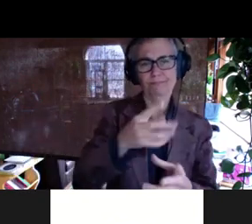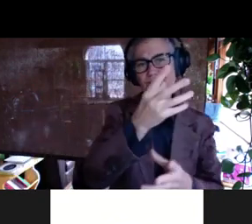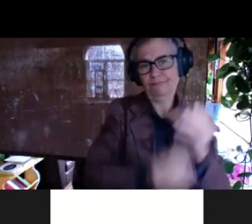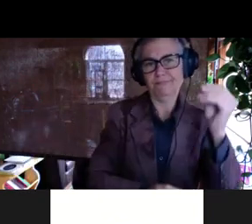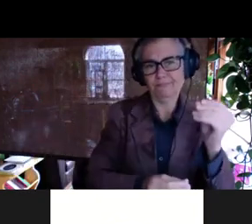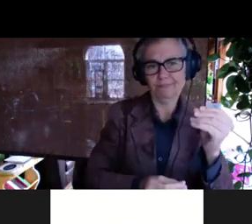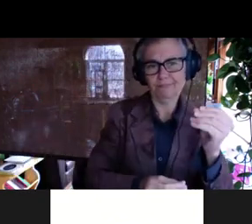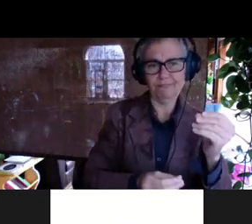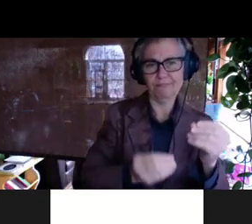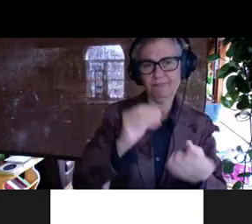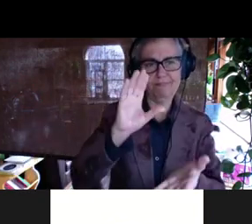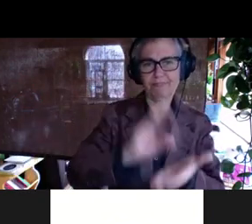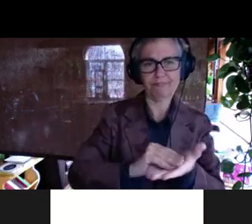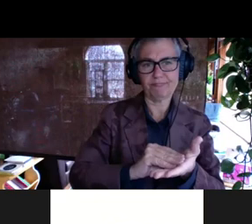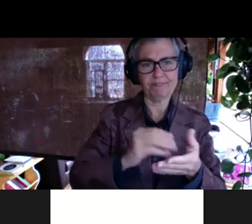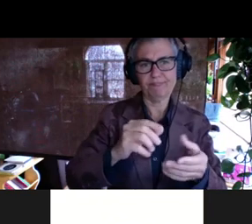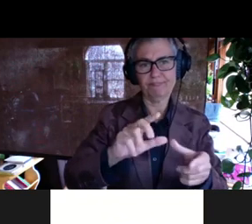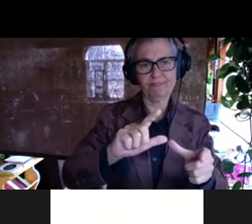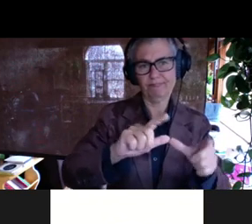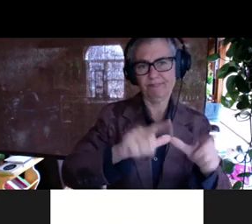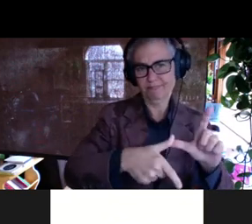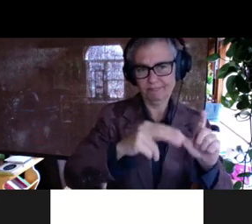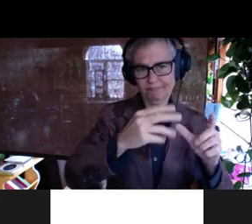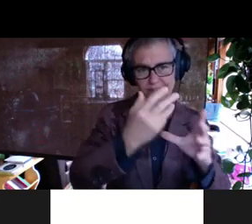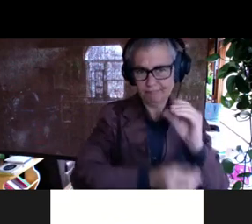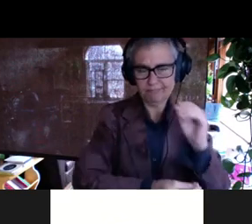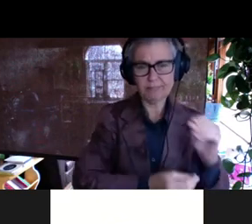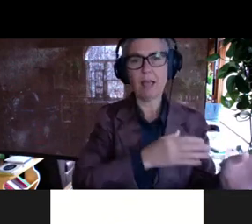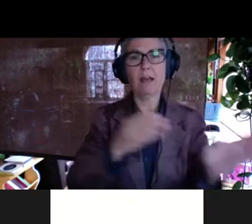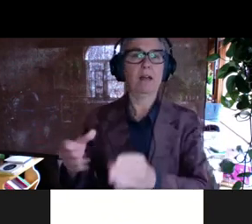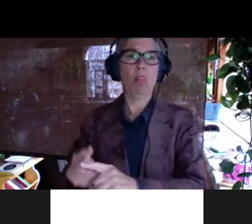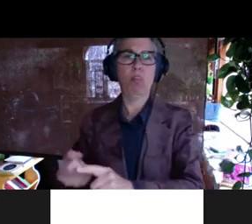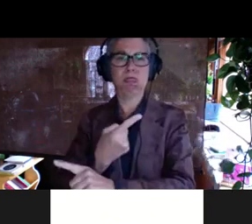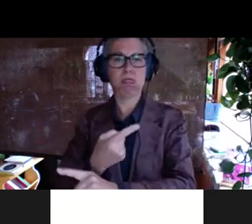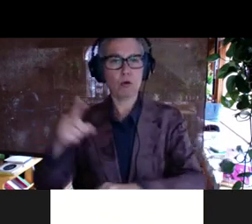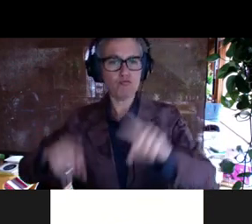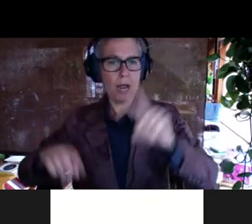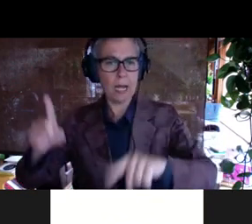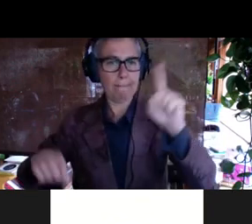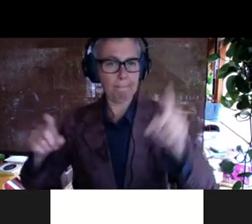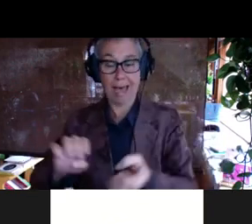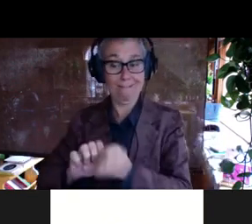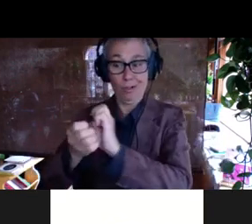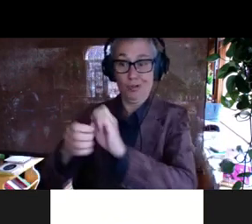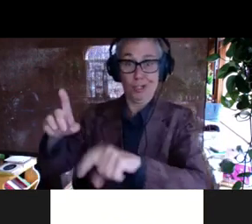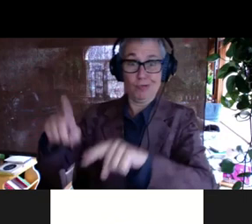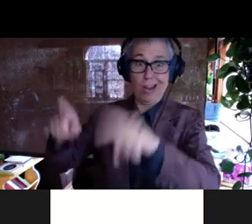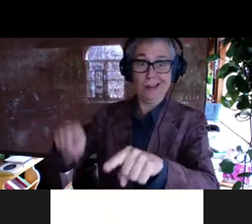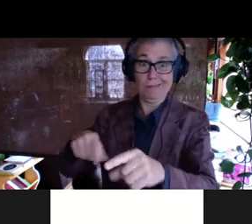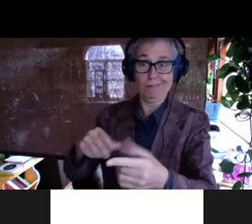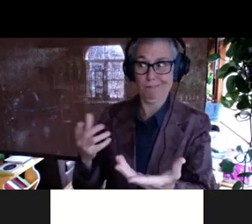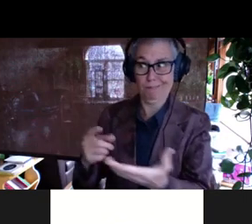So when things evolve, sometimes they also go extinct and, and randomness evolution is a random process and that's not always